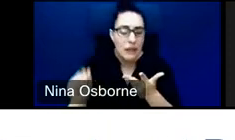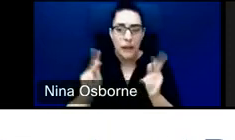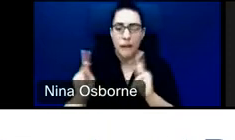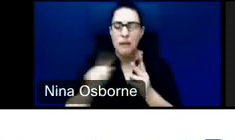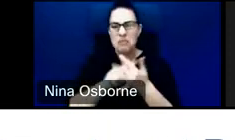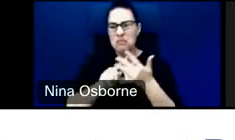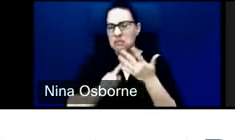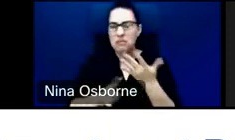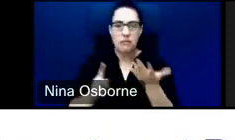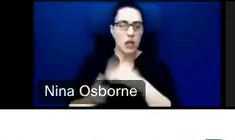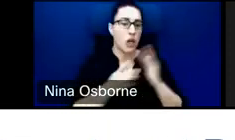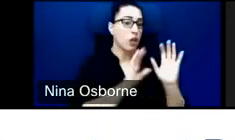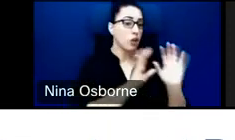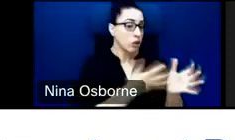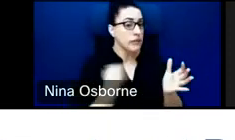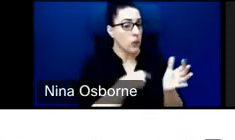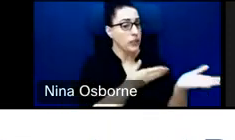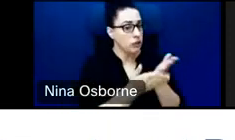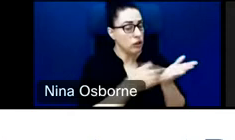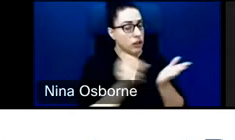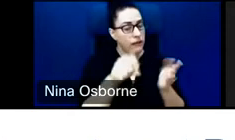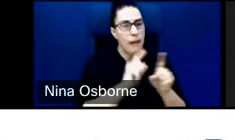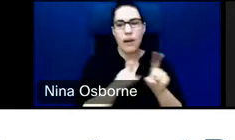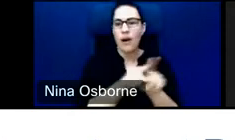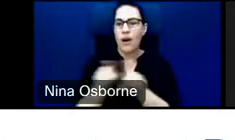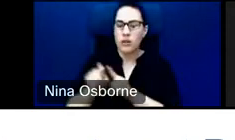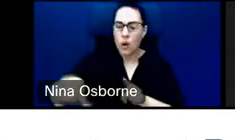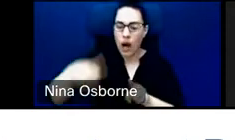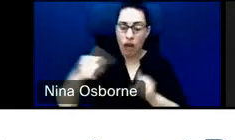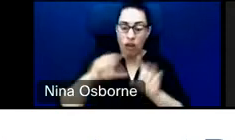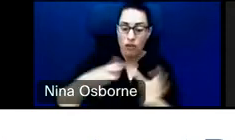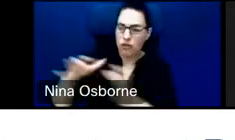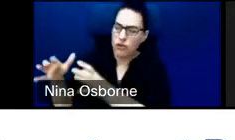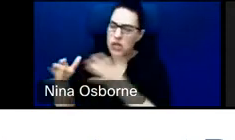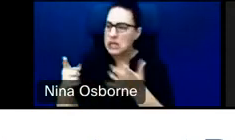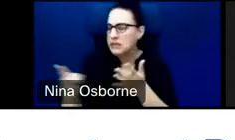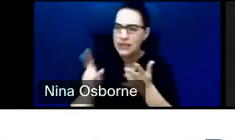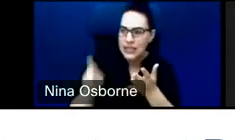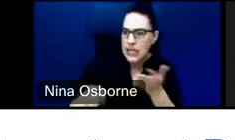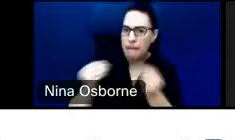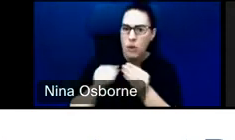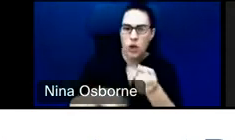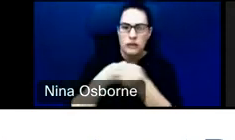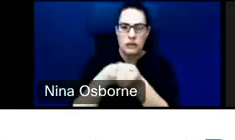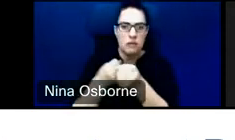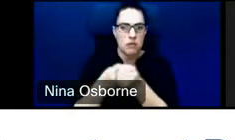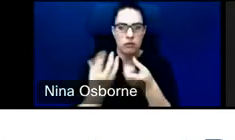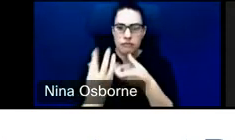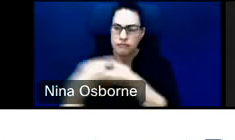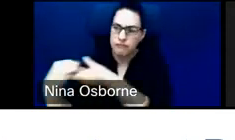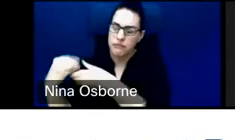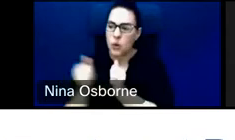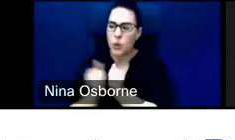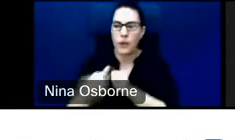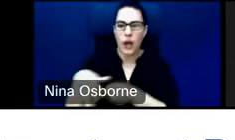as groups that we serve, but also as groups that are integrated into their local economies and have the opportunities to